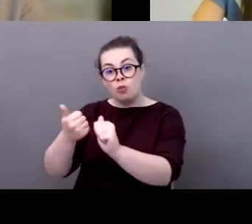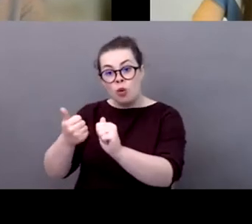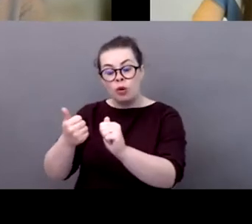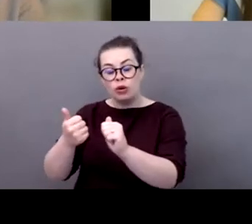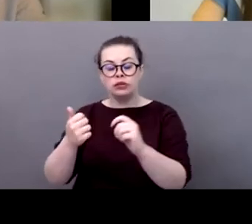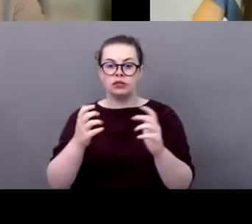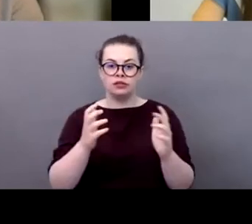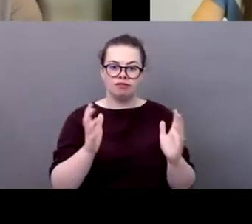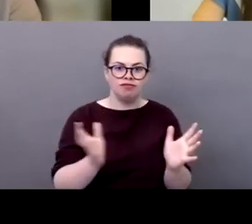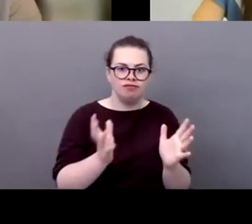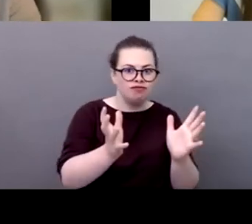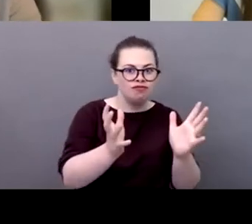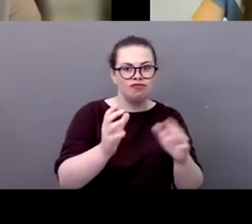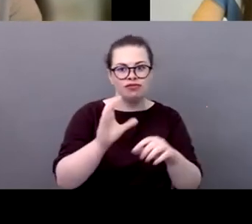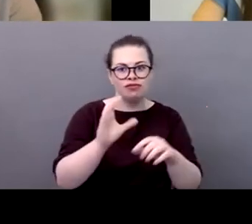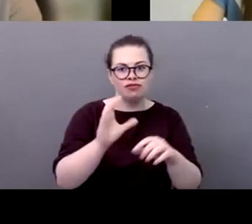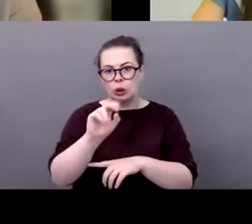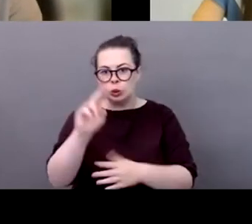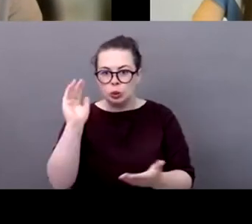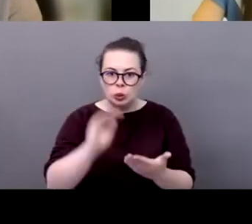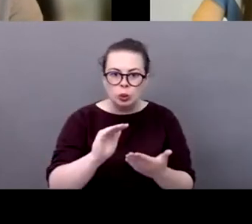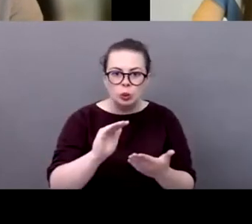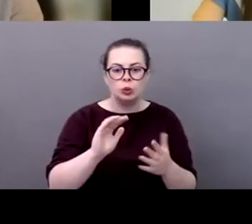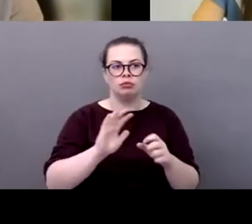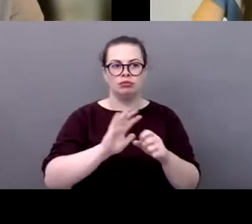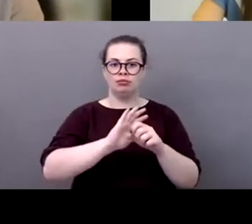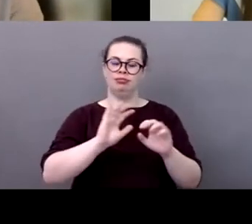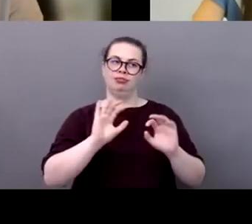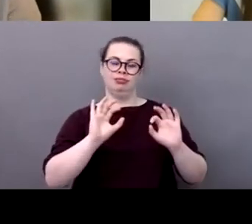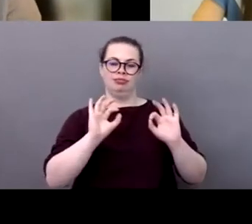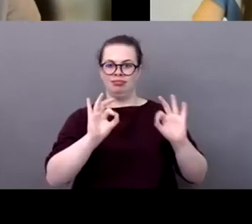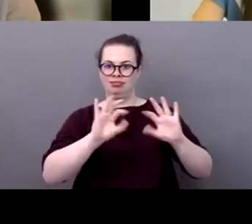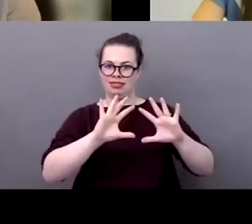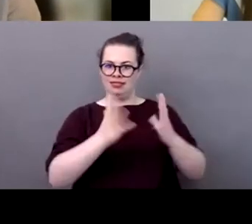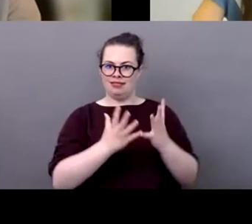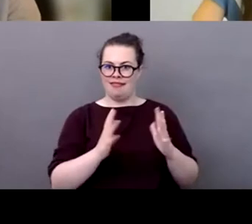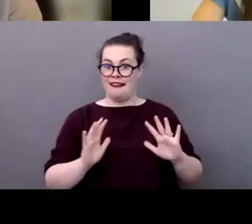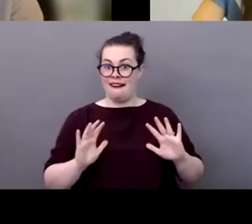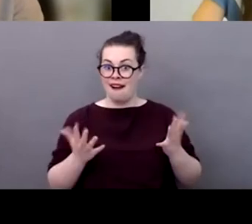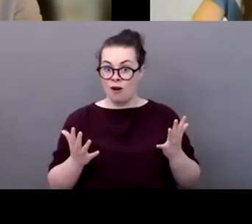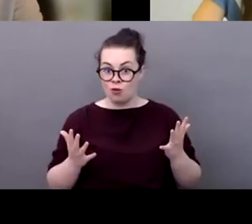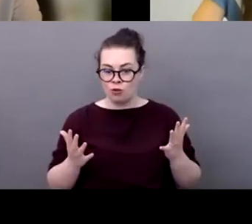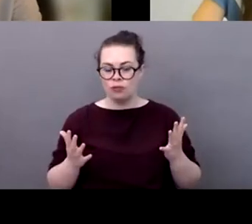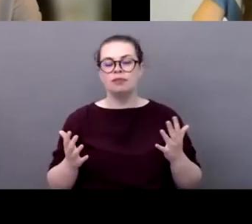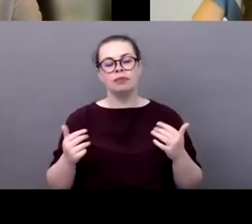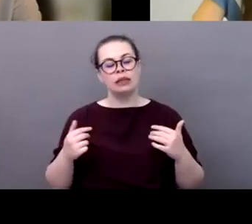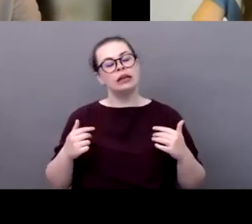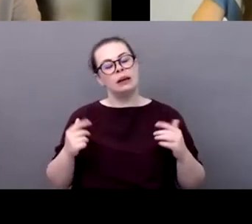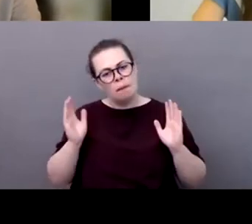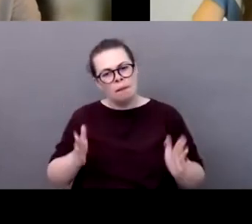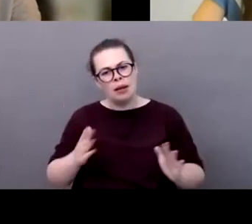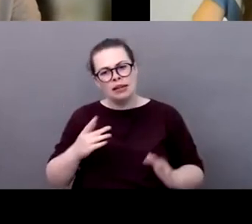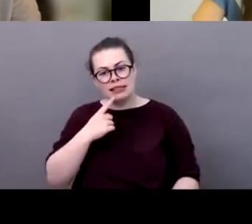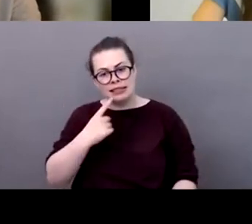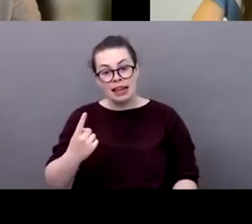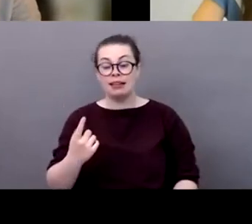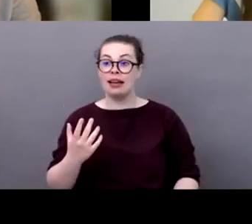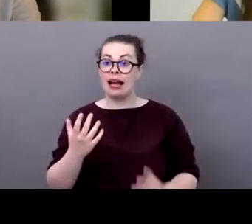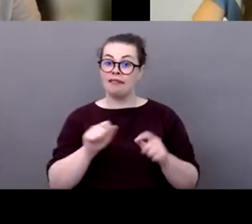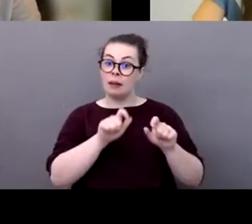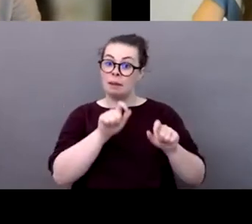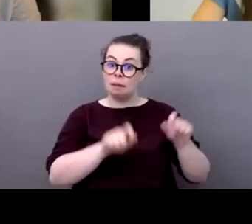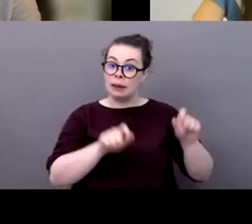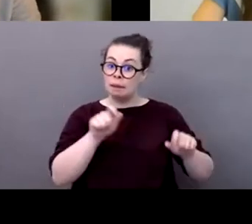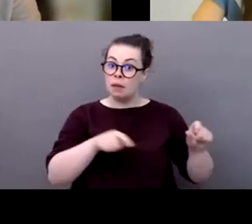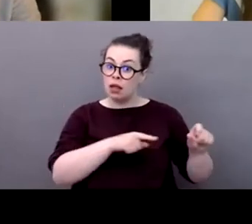first of all we we need to emphasize that there are a lot of people out there that perhaps would be willing to